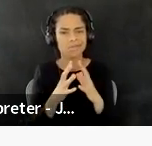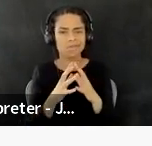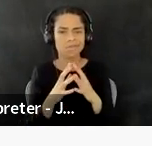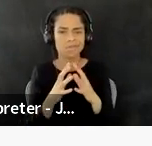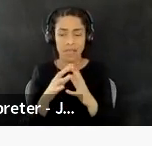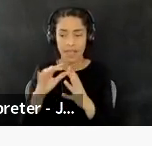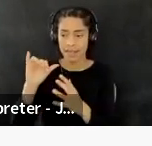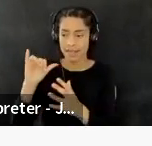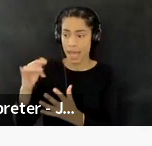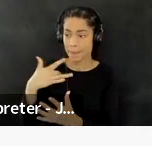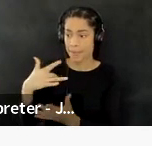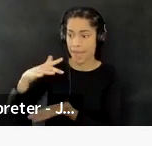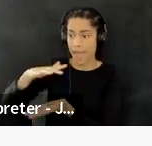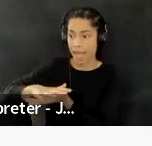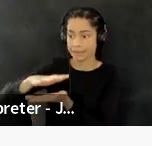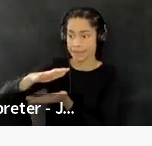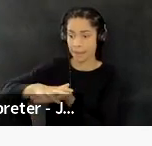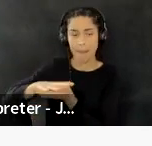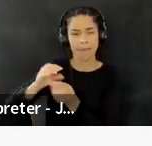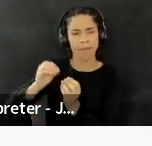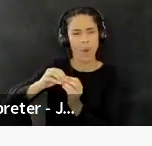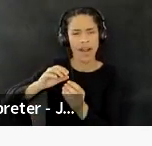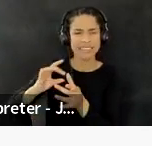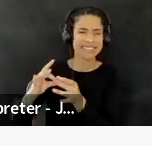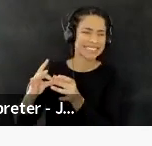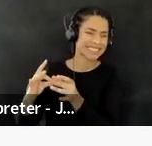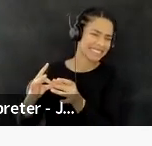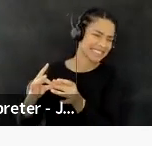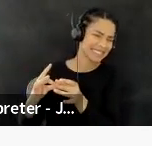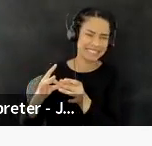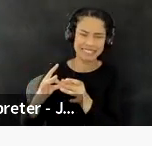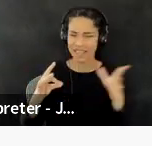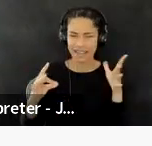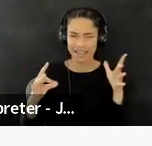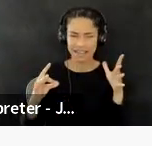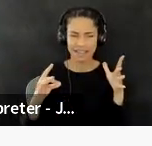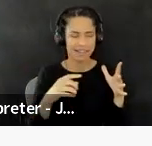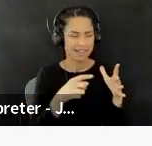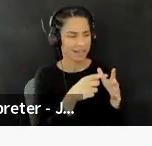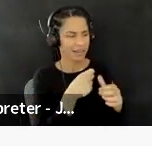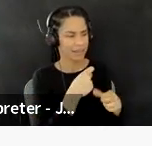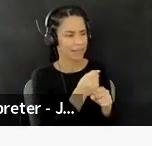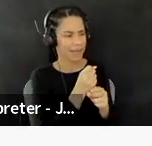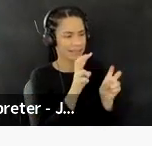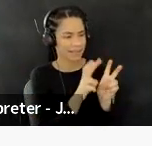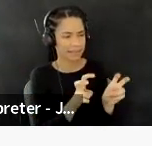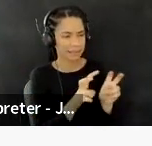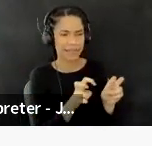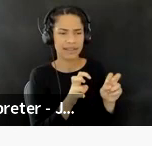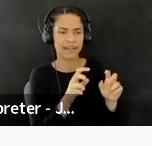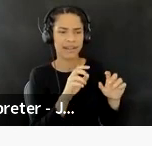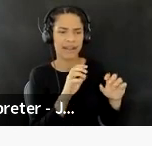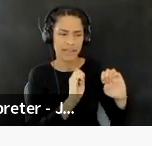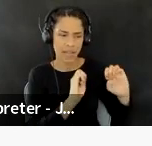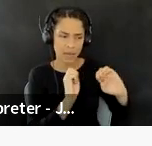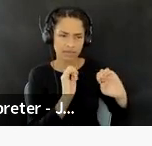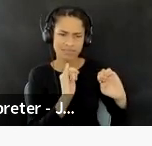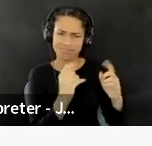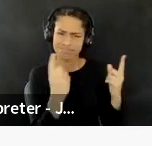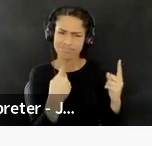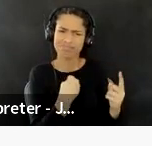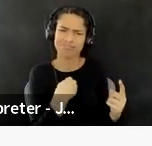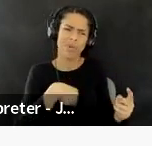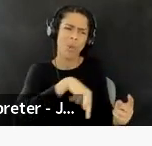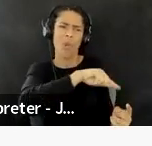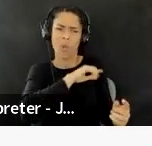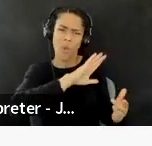mentality to actually. make assessment and evaluation as like something we all can engage in as assessment,